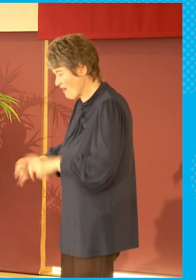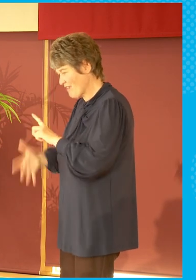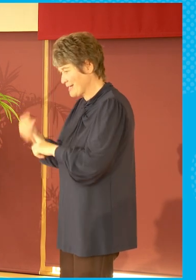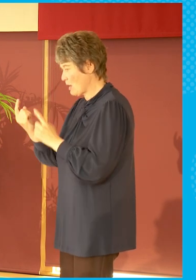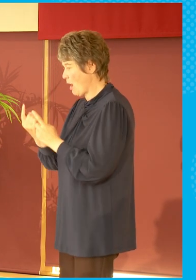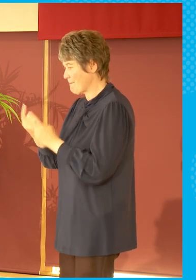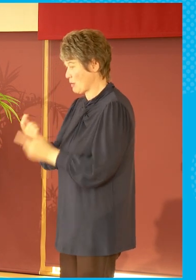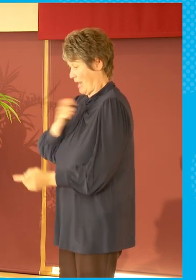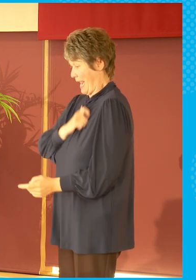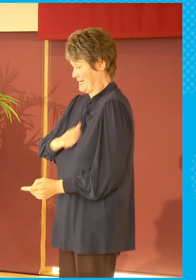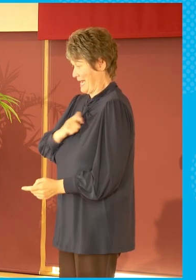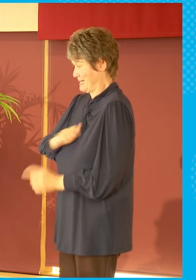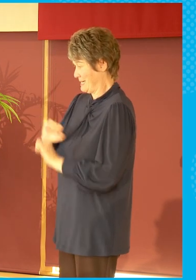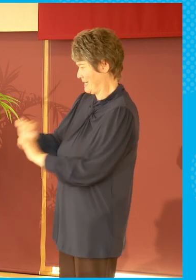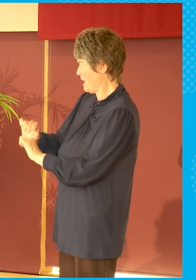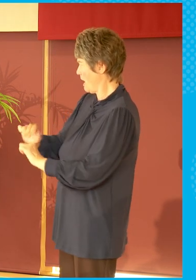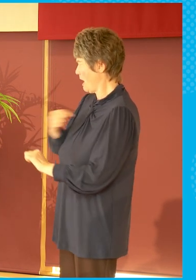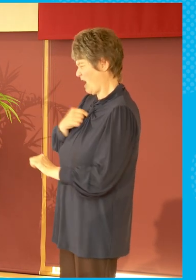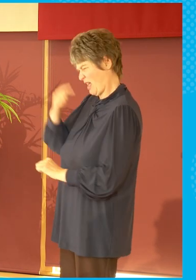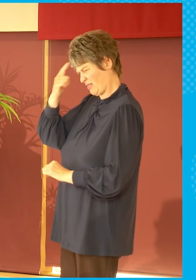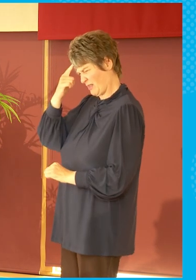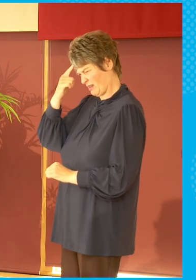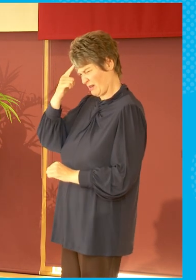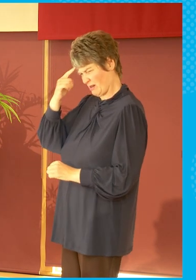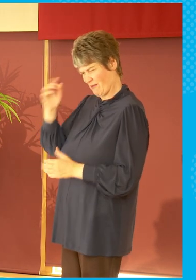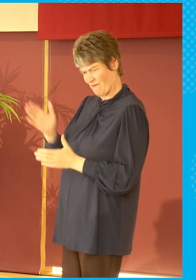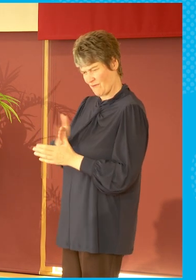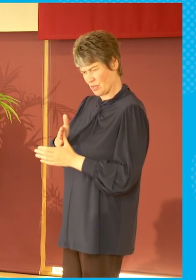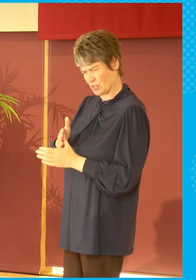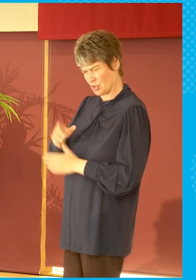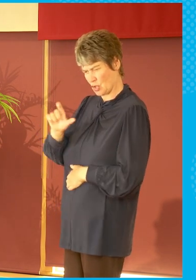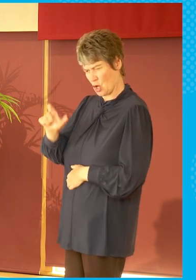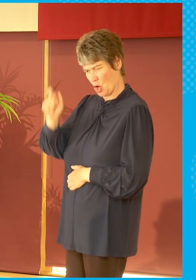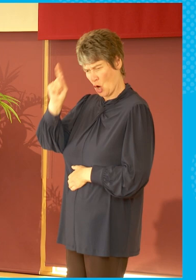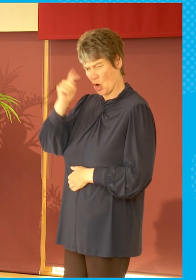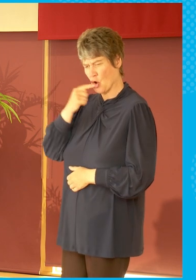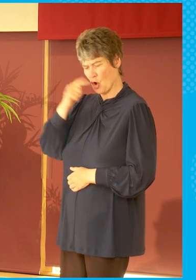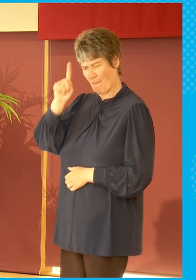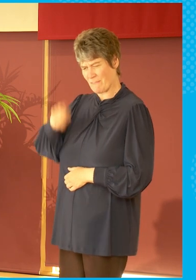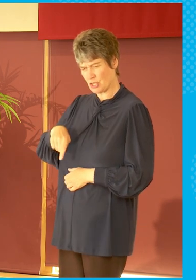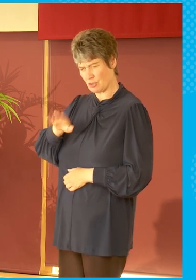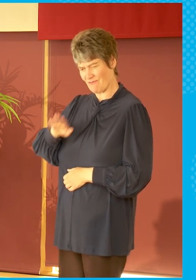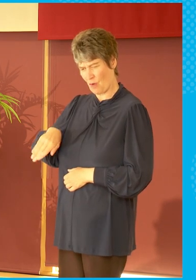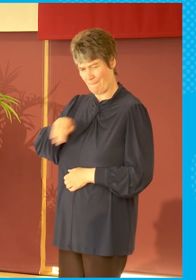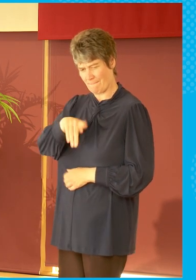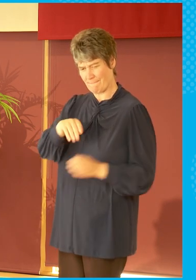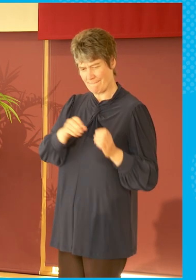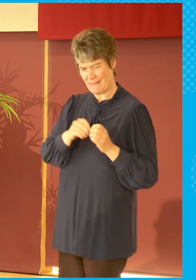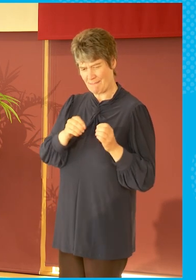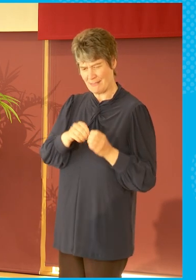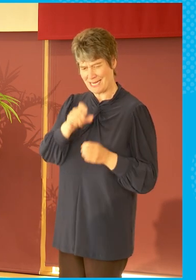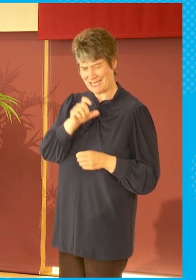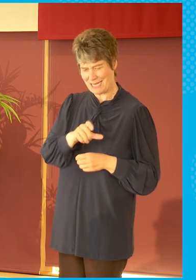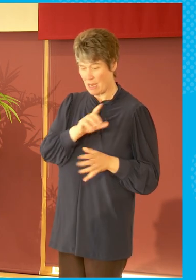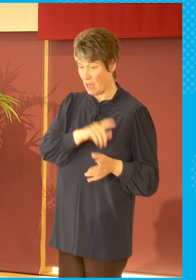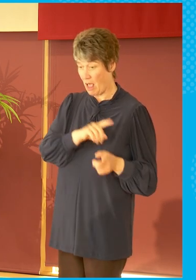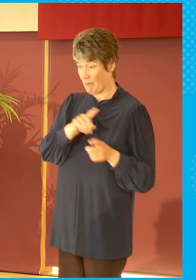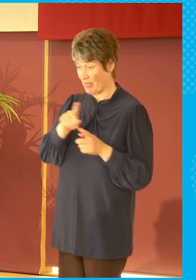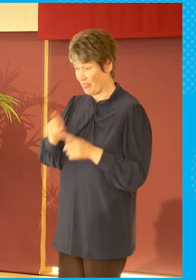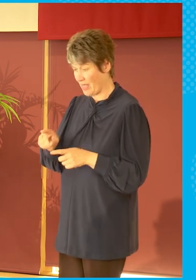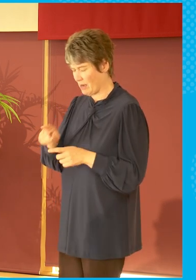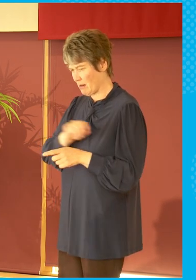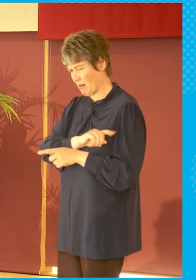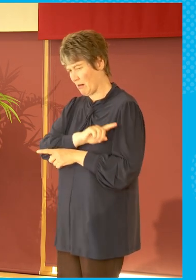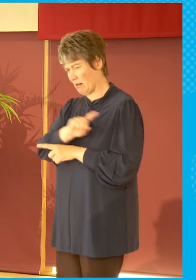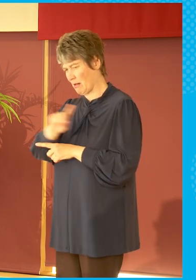obviously the commissioning from, was it BBC that commissioned it? So, you know, on air TV, but then, you know, and it came, I think, did it have a resurgence again after